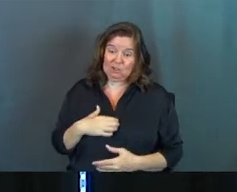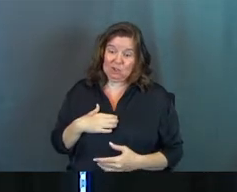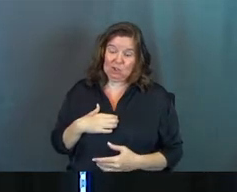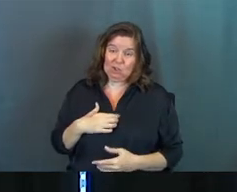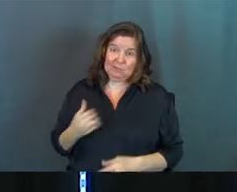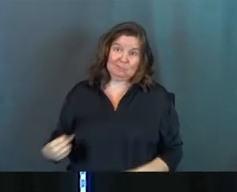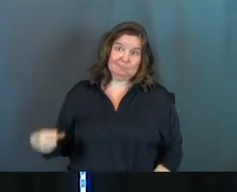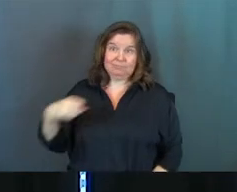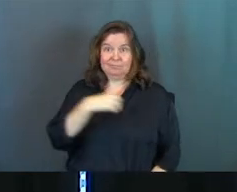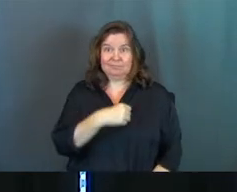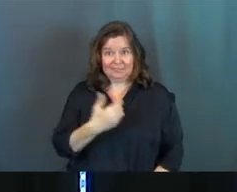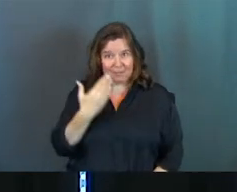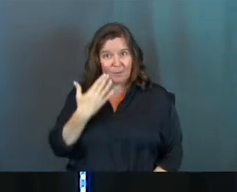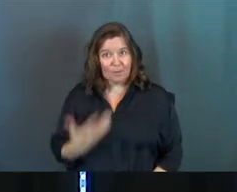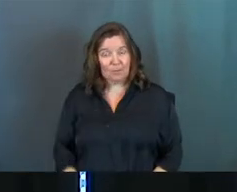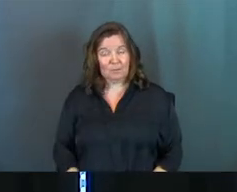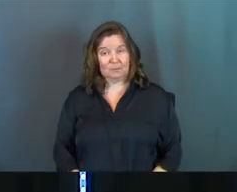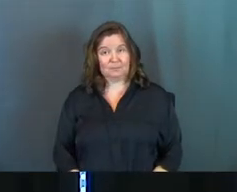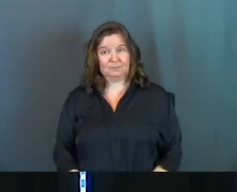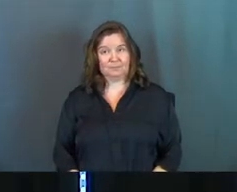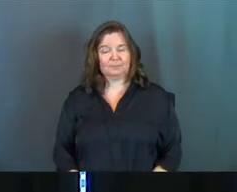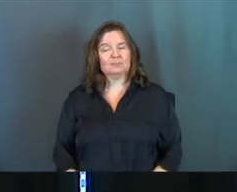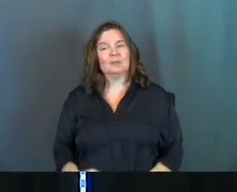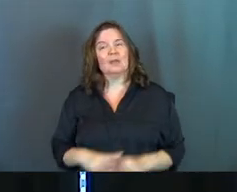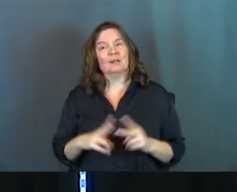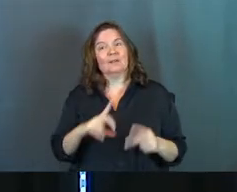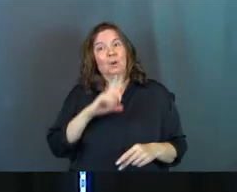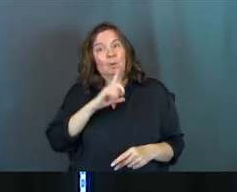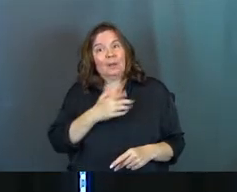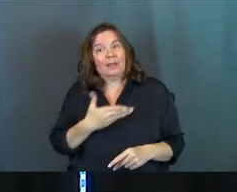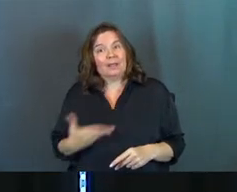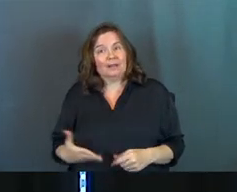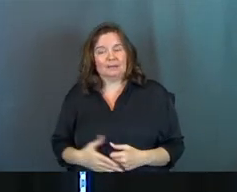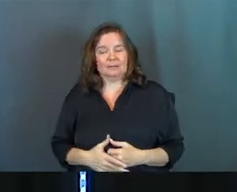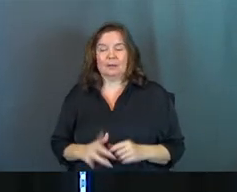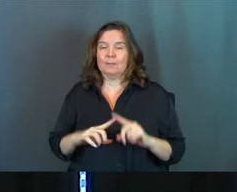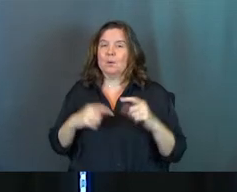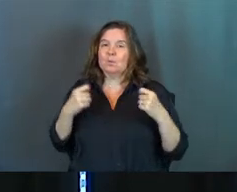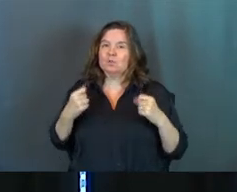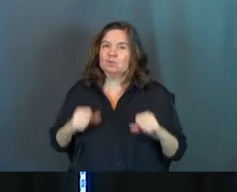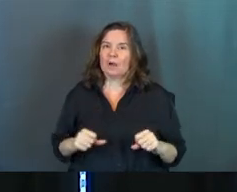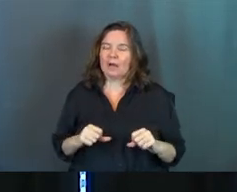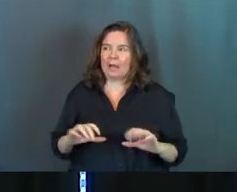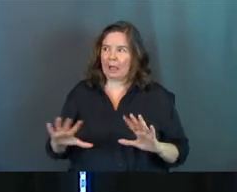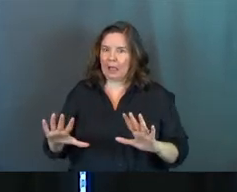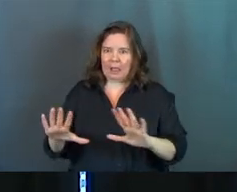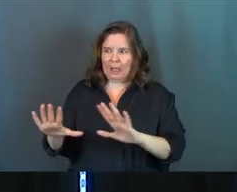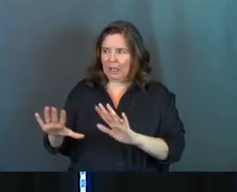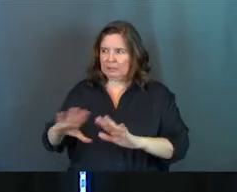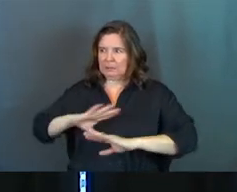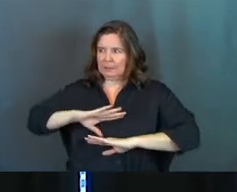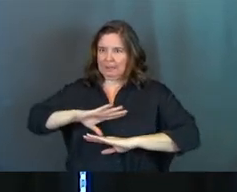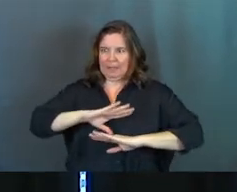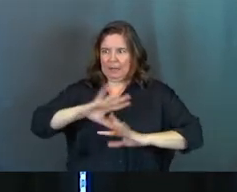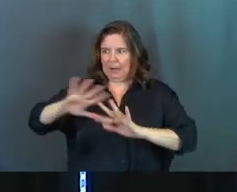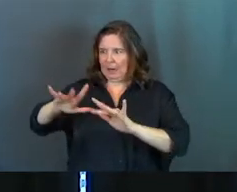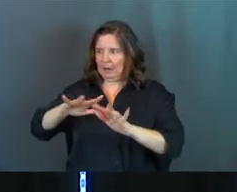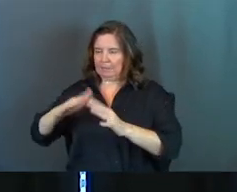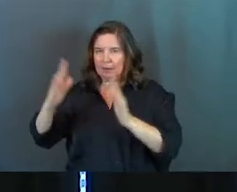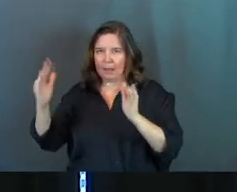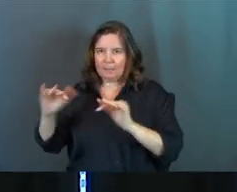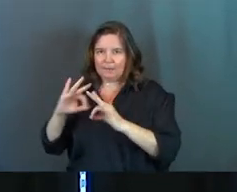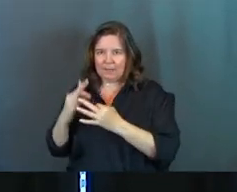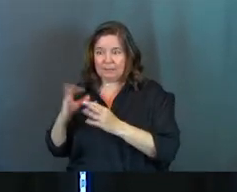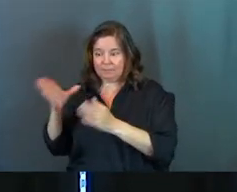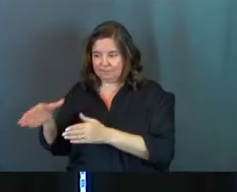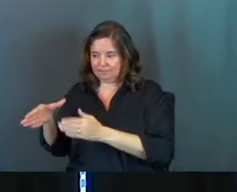a left hook. You know? It's a, it's a very real thing, but we tried to meet these unrealistic expectations of family.